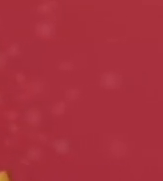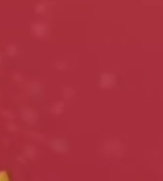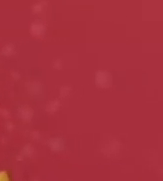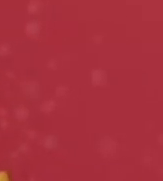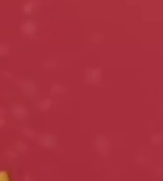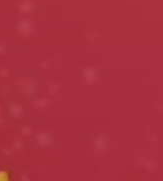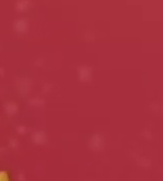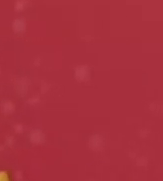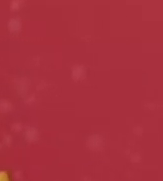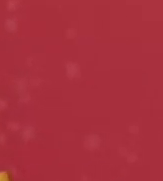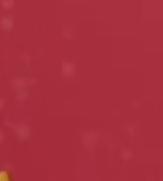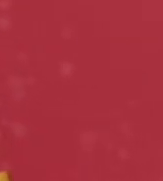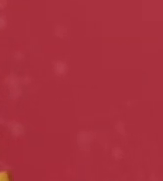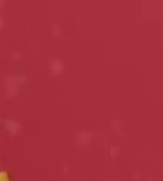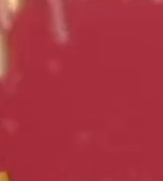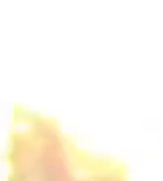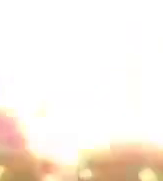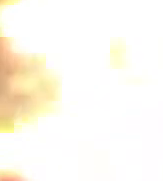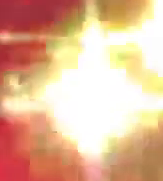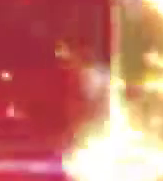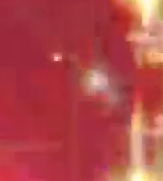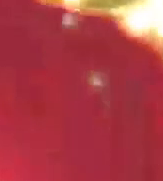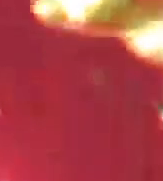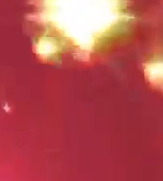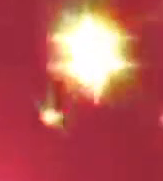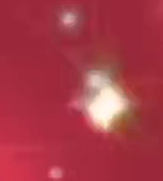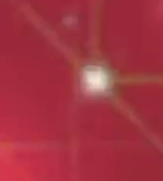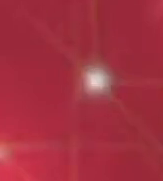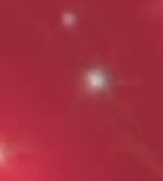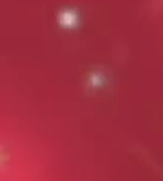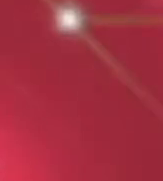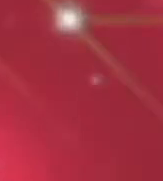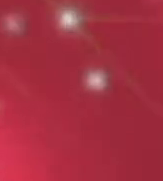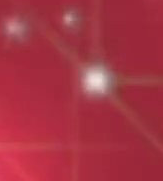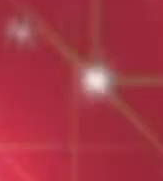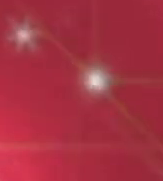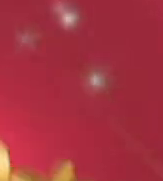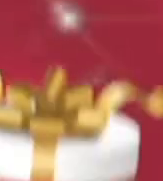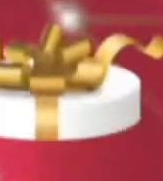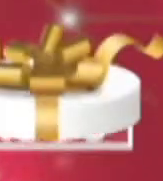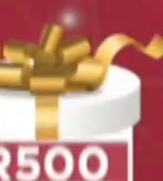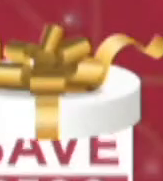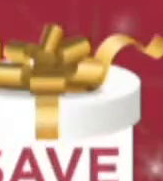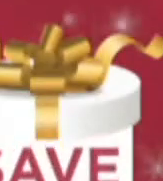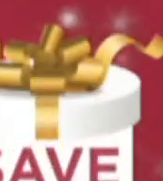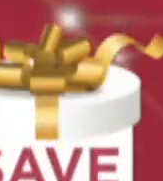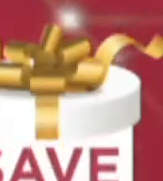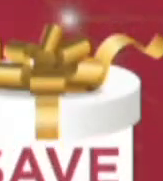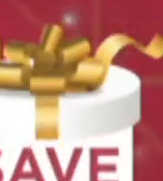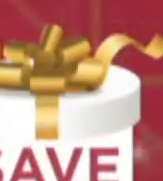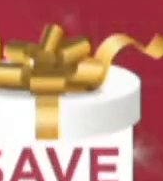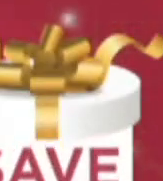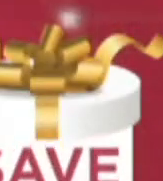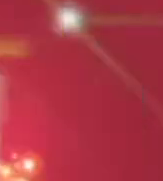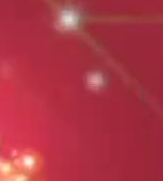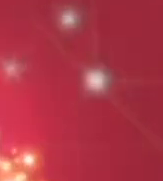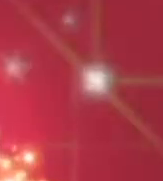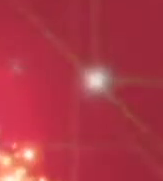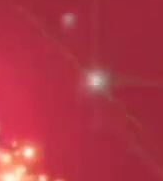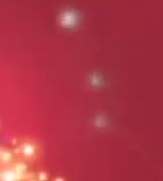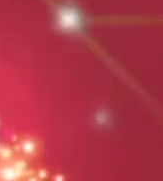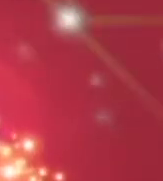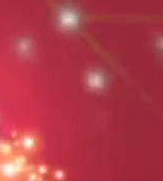quality and style gift wrapped for you with the DeFi 323 litre metallic fridge for only $59.99.